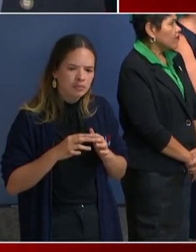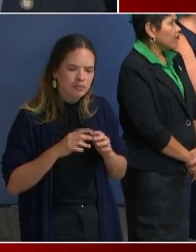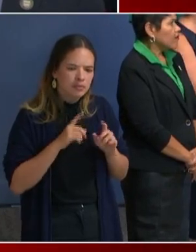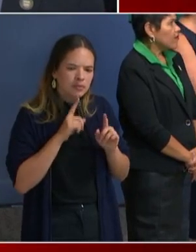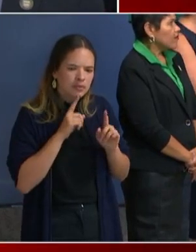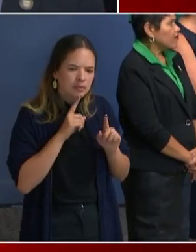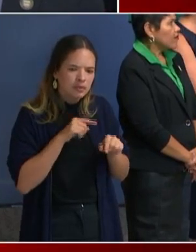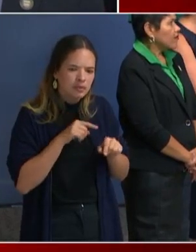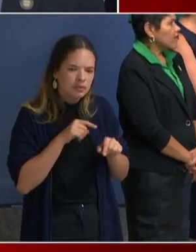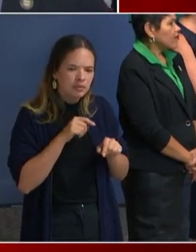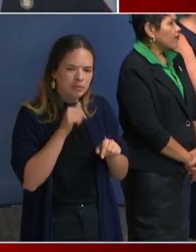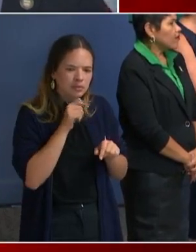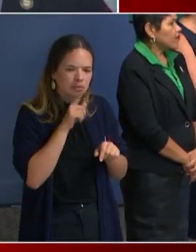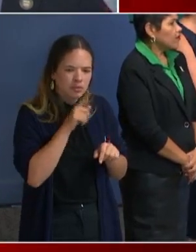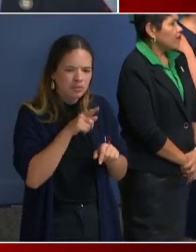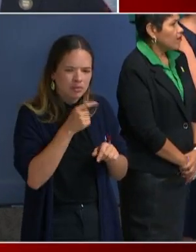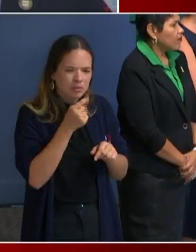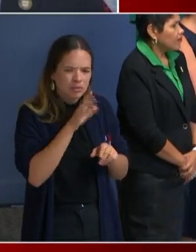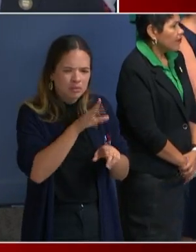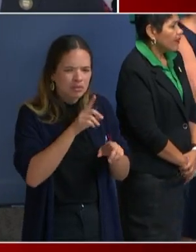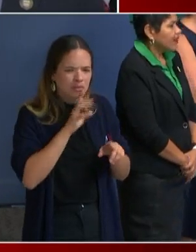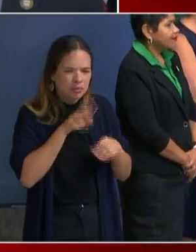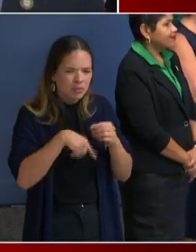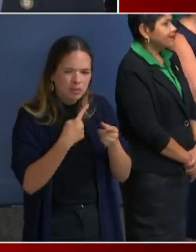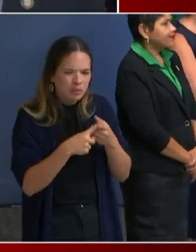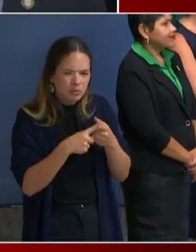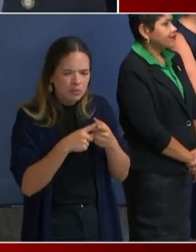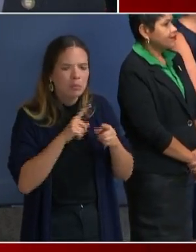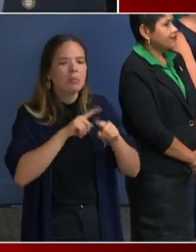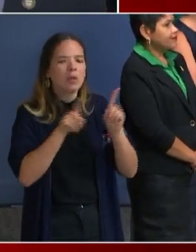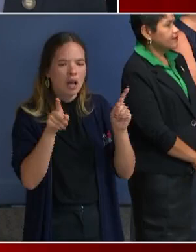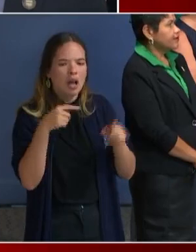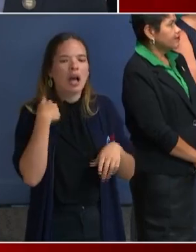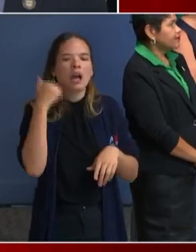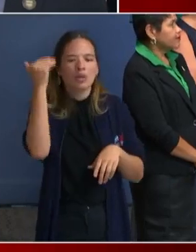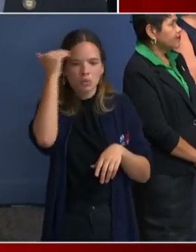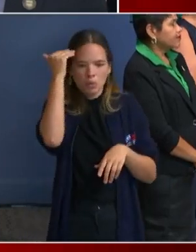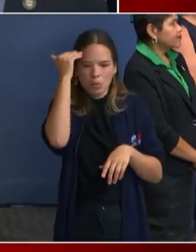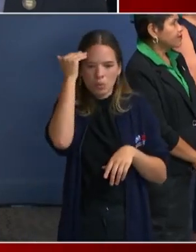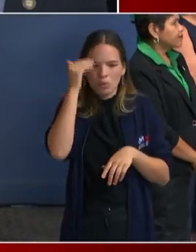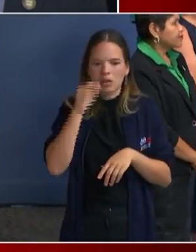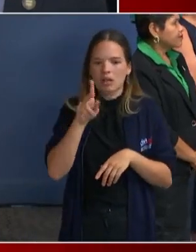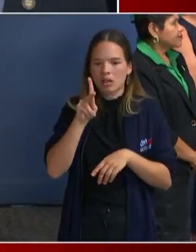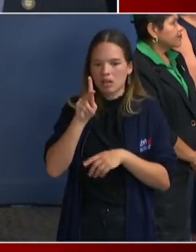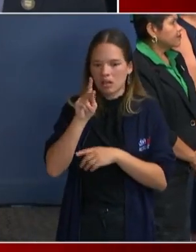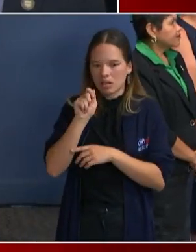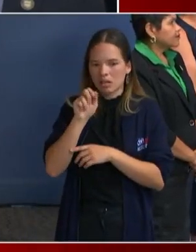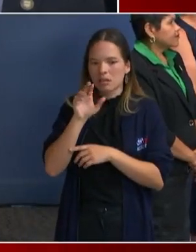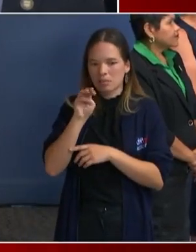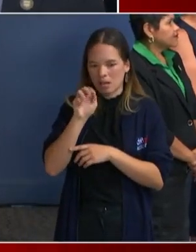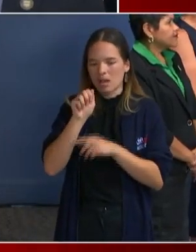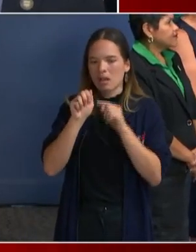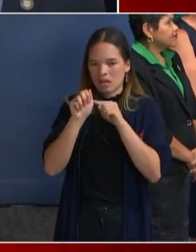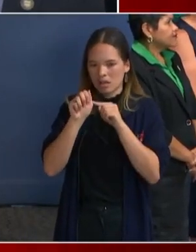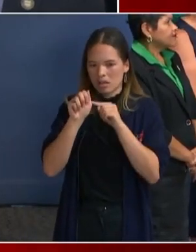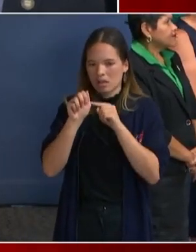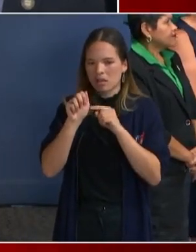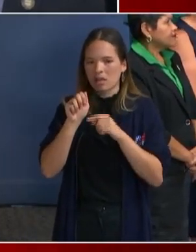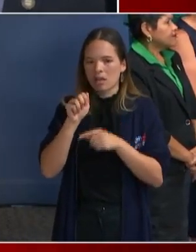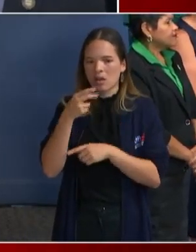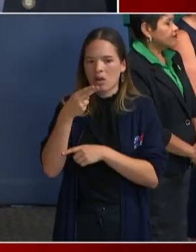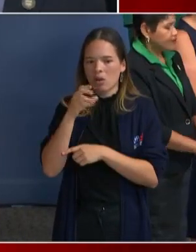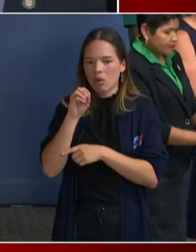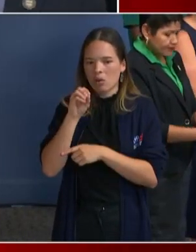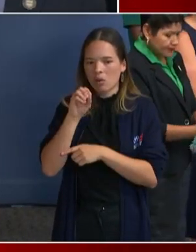report you are referring to, but I do know that Karima Holmes brings a level of experience that's unparalleled